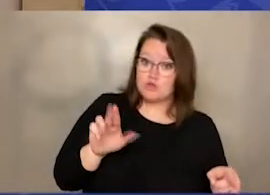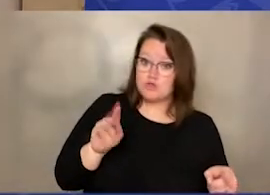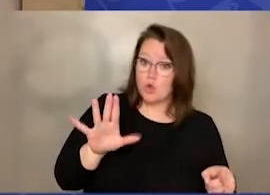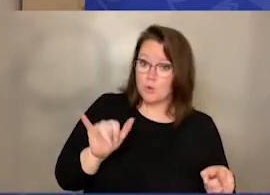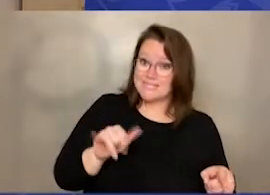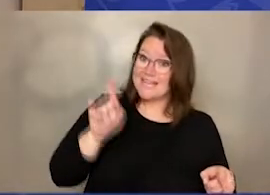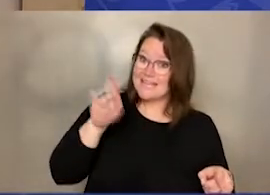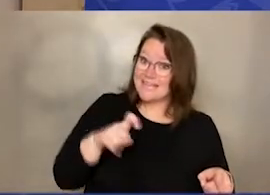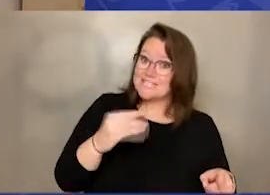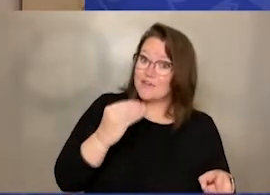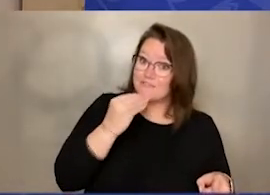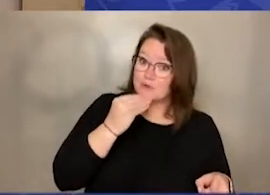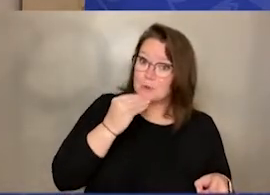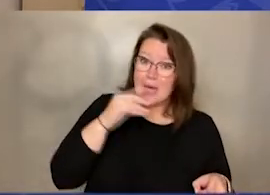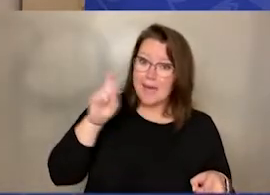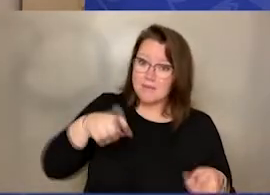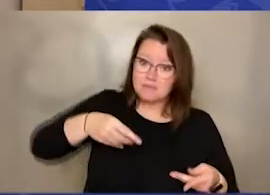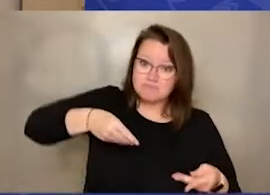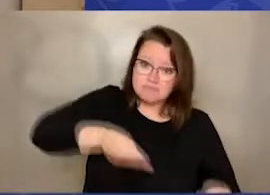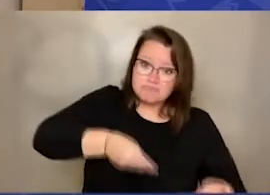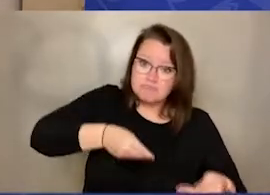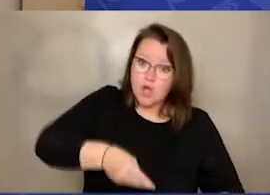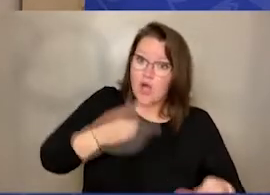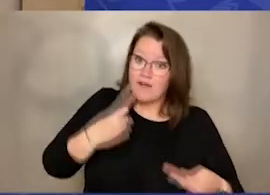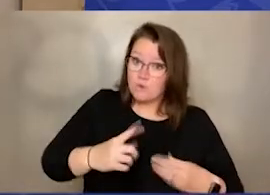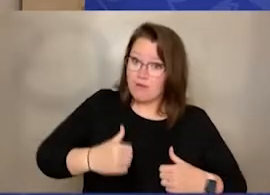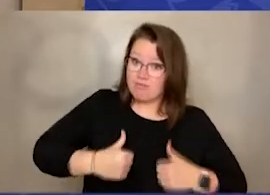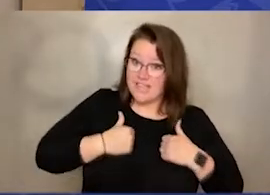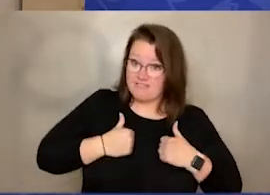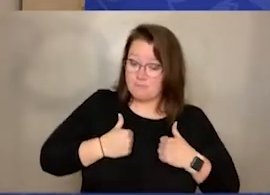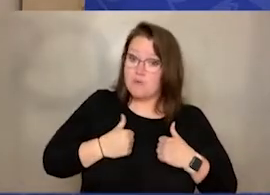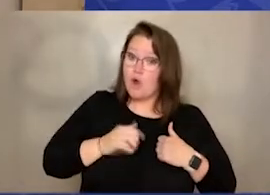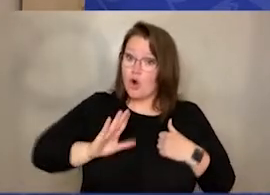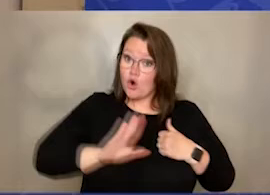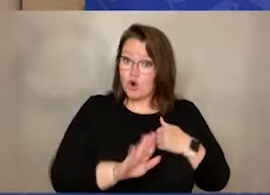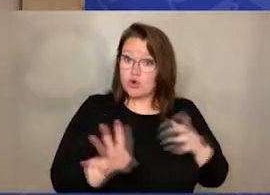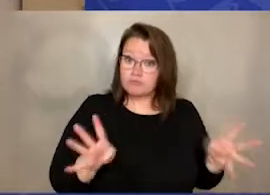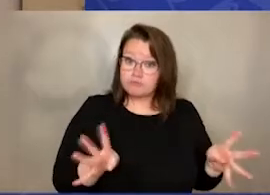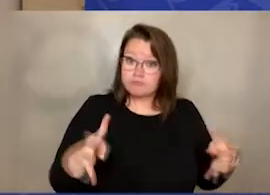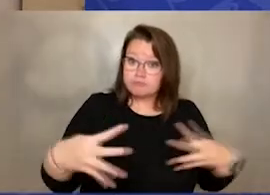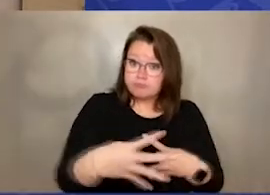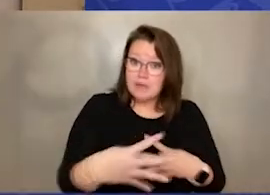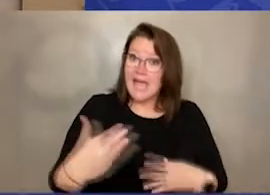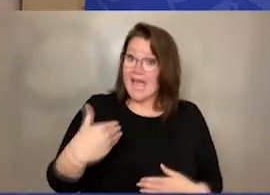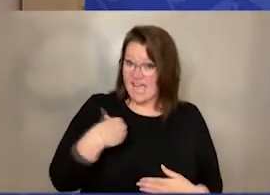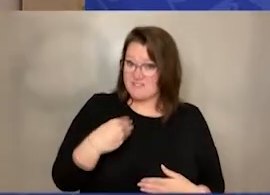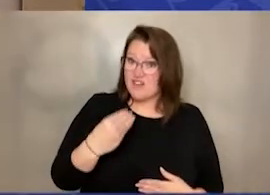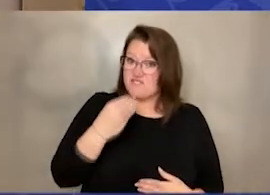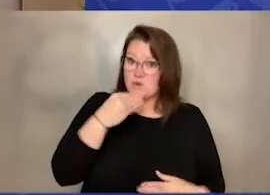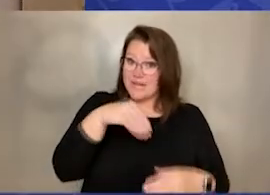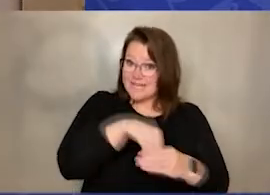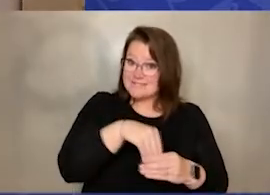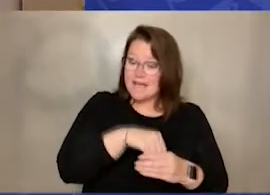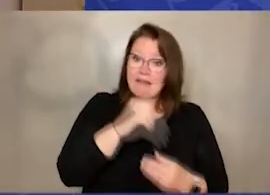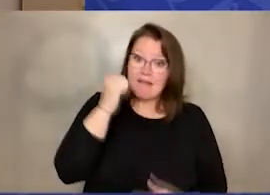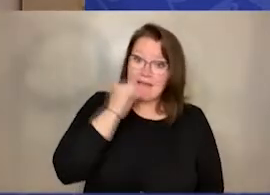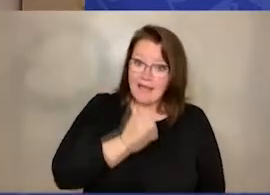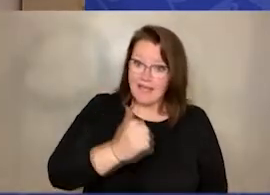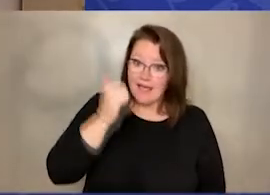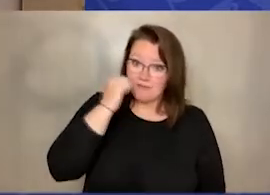to live. She has food in her cage every day. The stuffed guinea pig needs